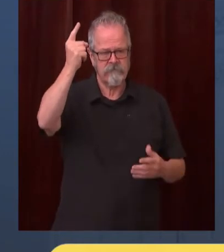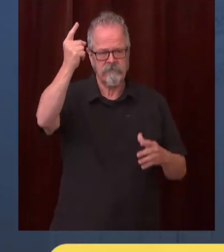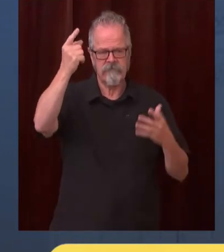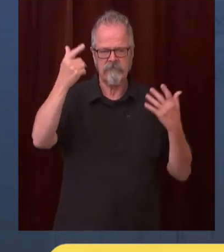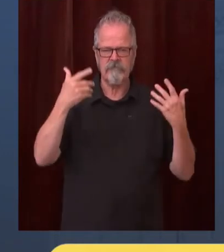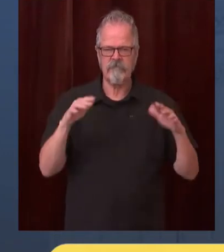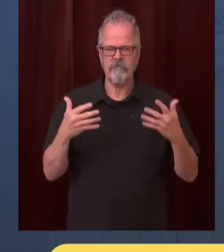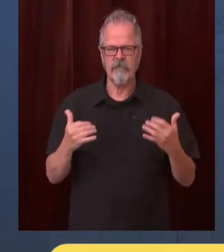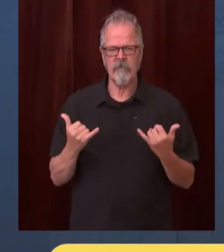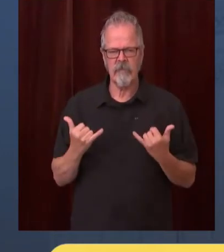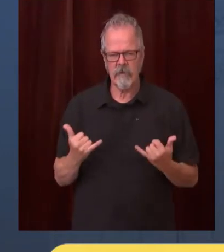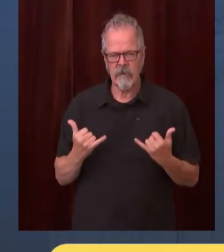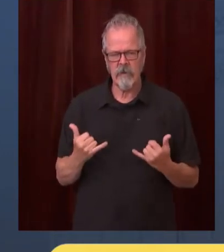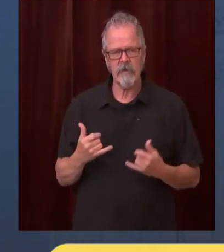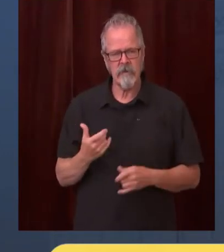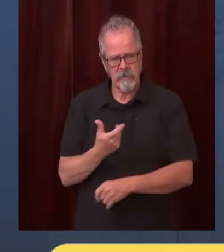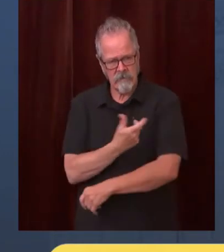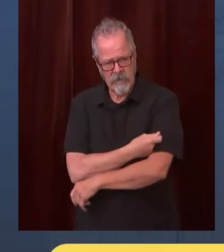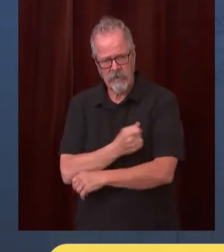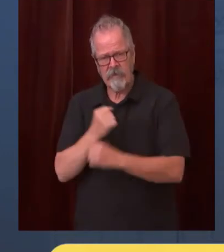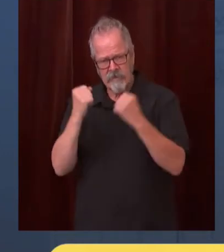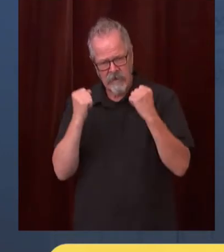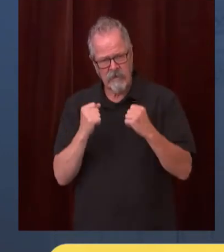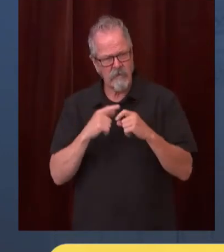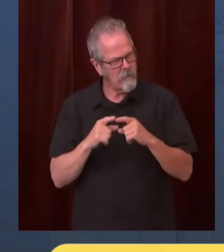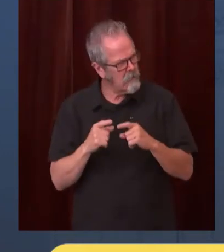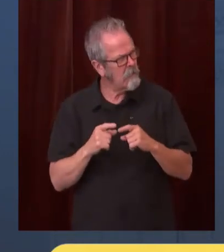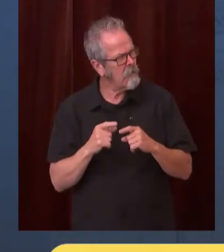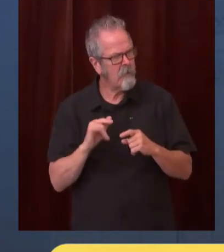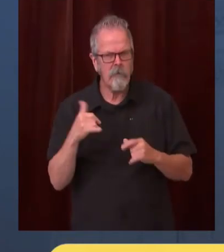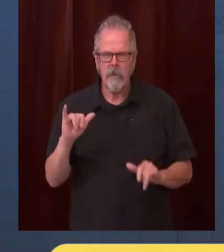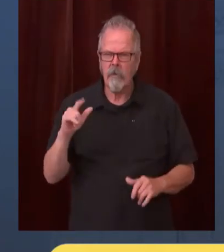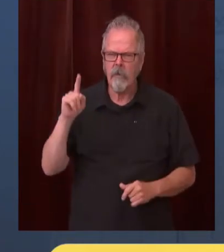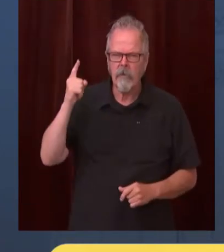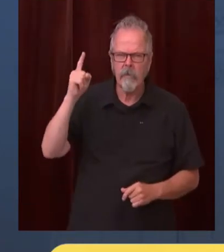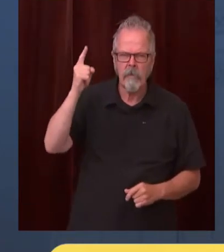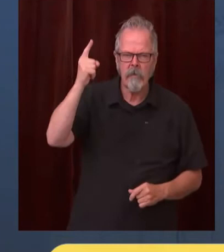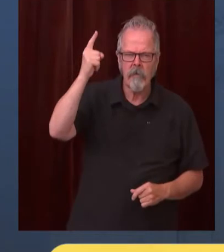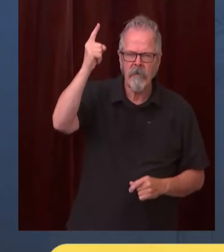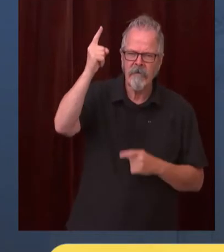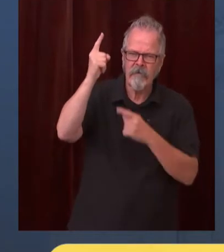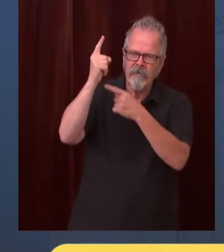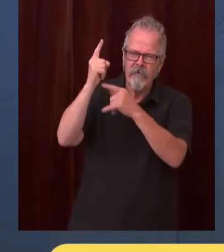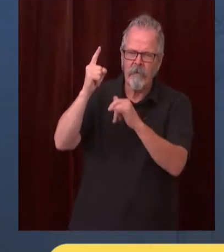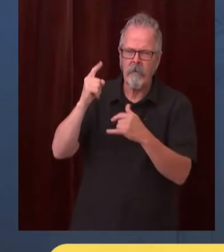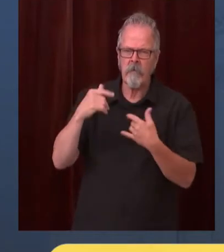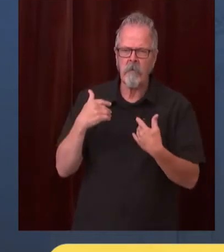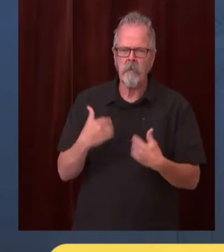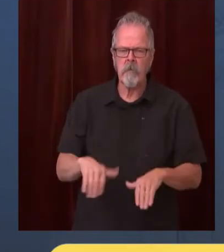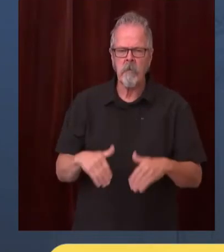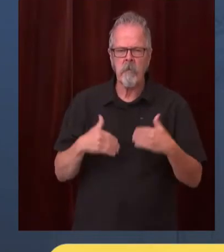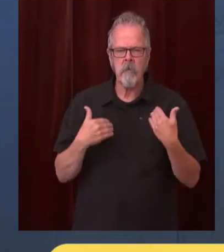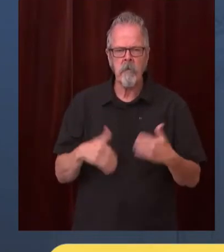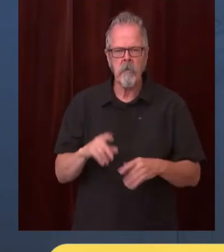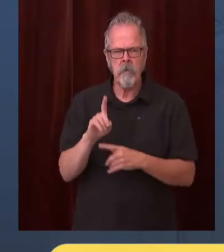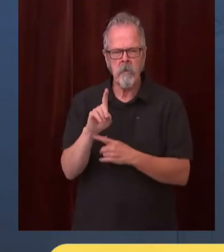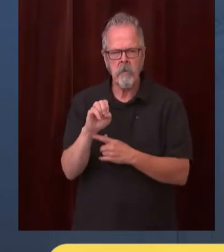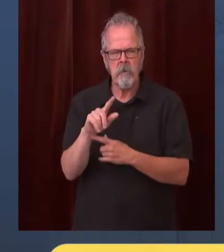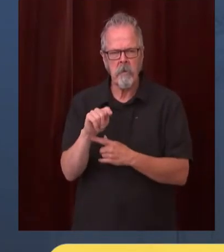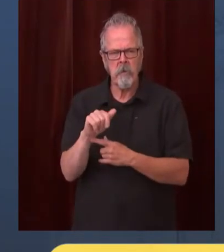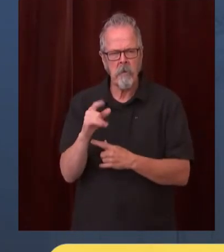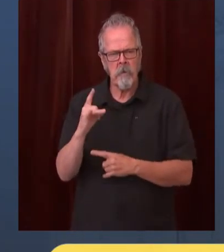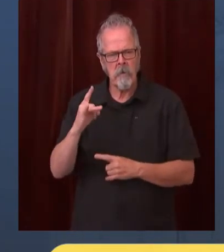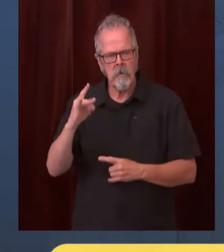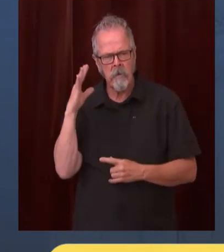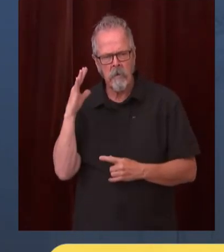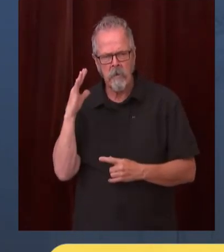going through the roof and in most places in the state of washington today hospitals have already had to curtail some of their normal